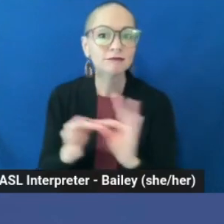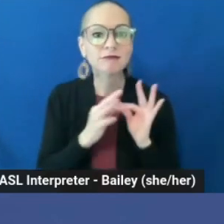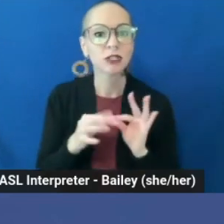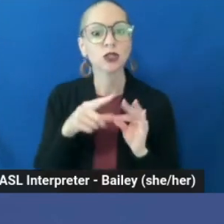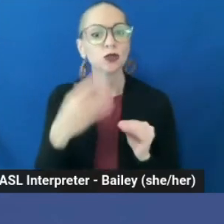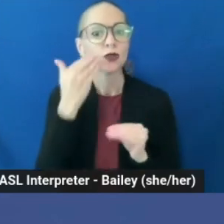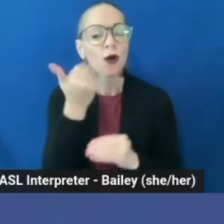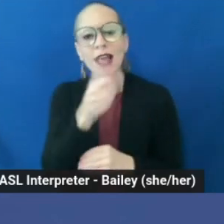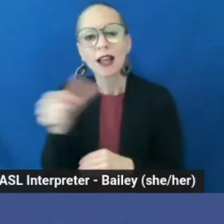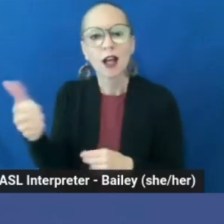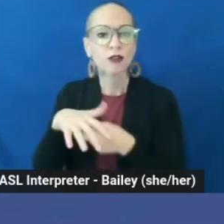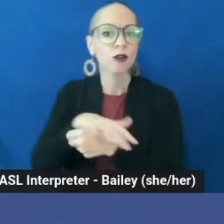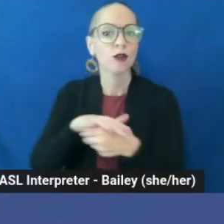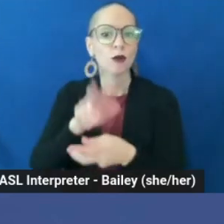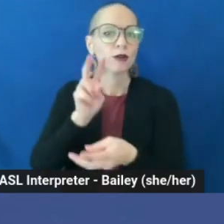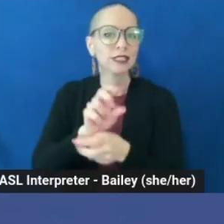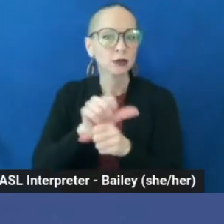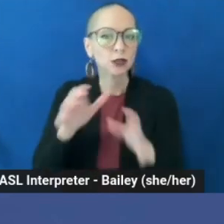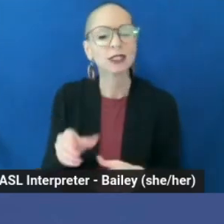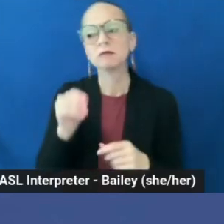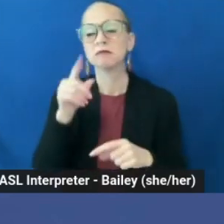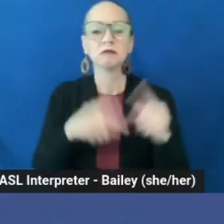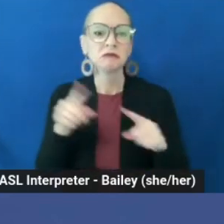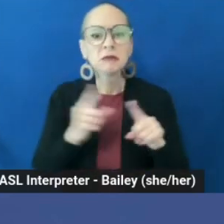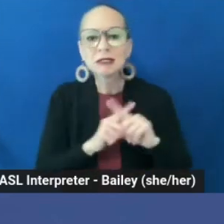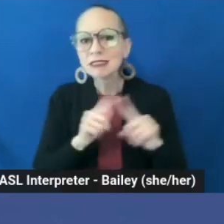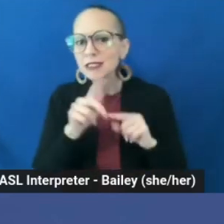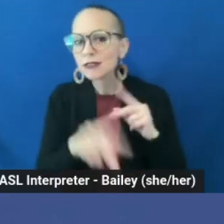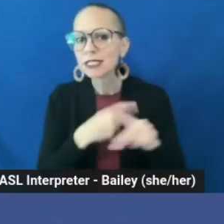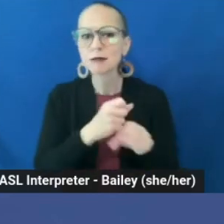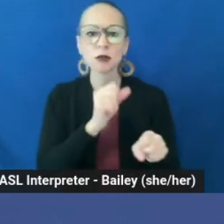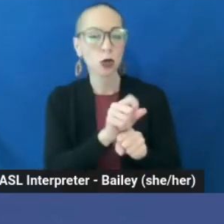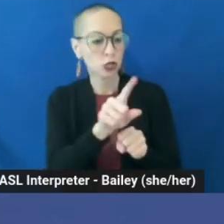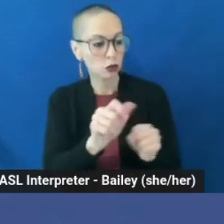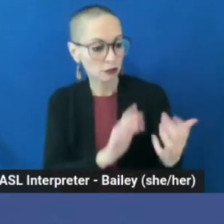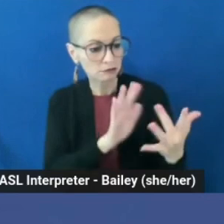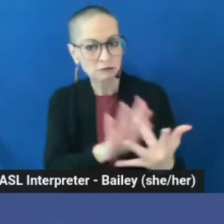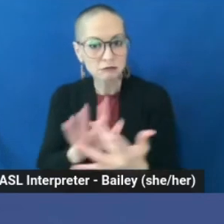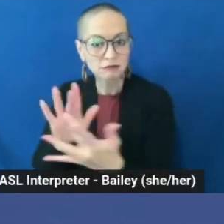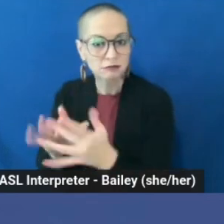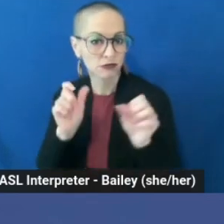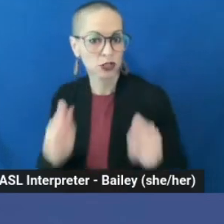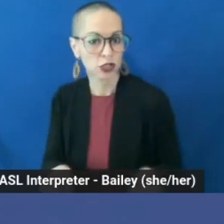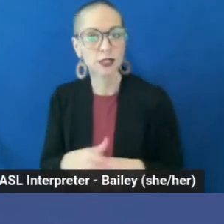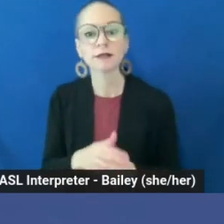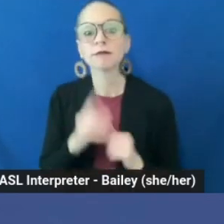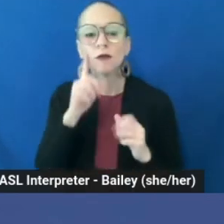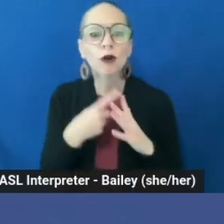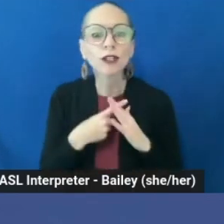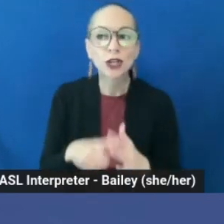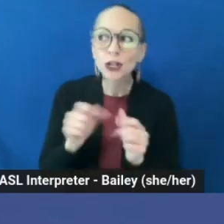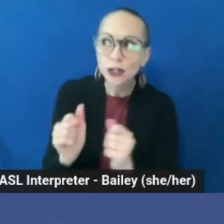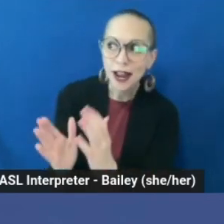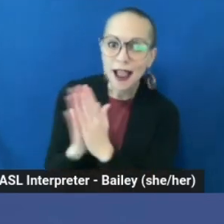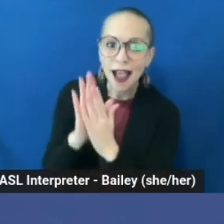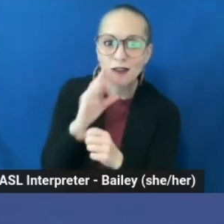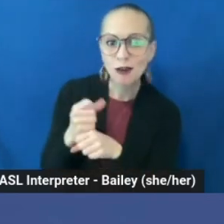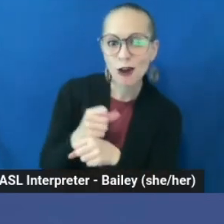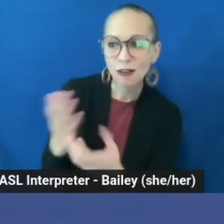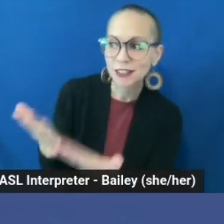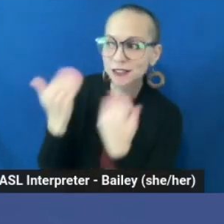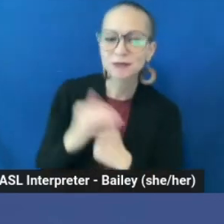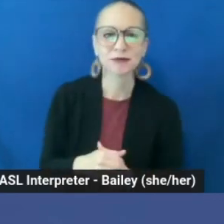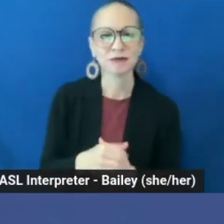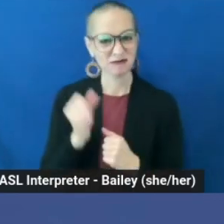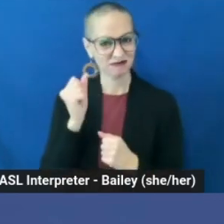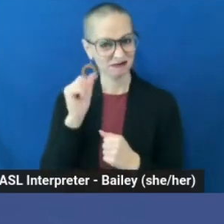sex workers, even if they do different types of work than you, that you could reach out to? To start, could you ask them to coffee? If there are multiple